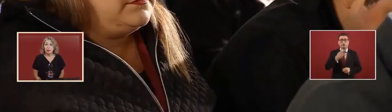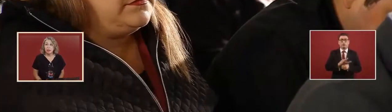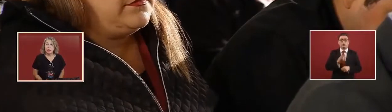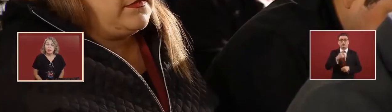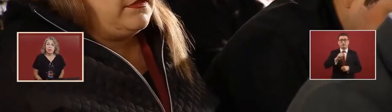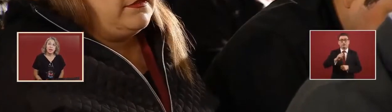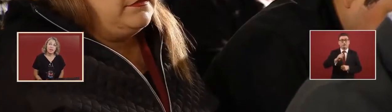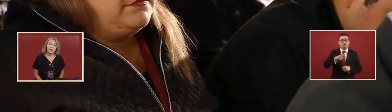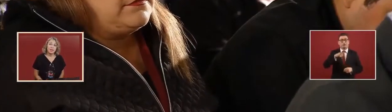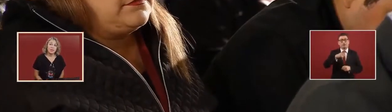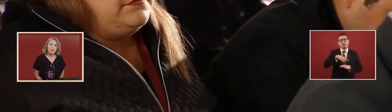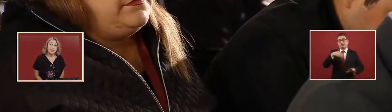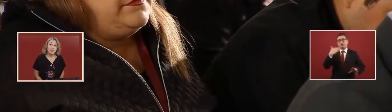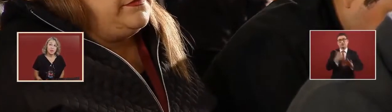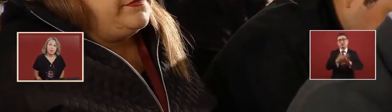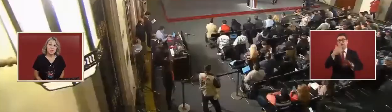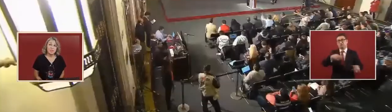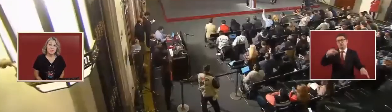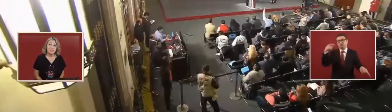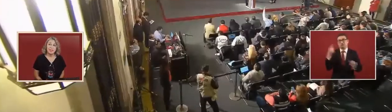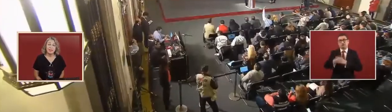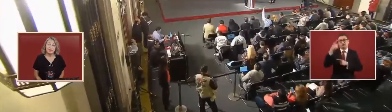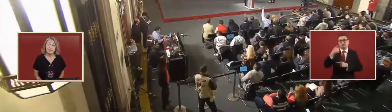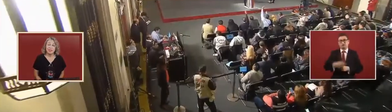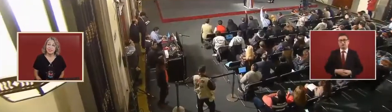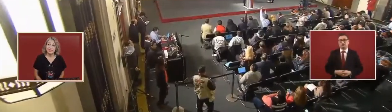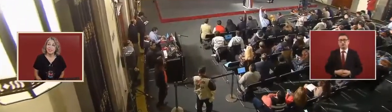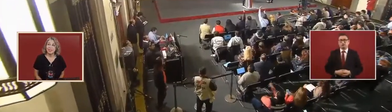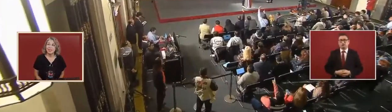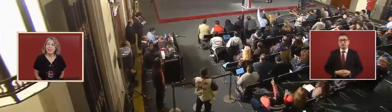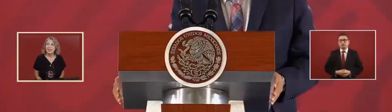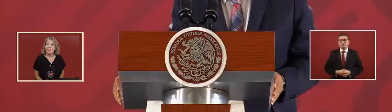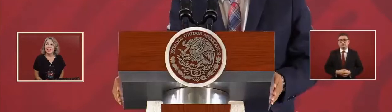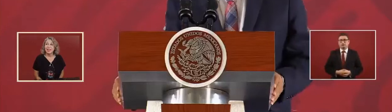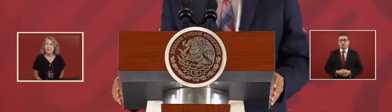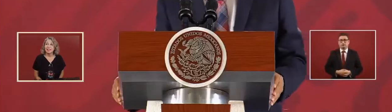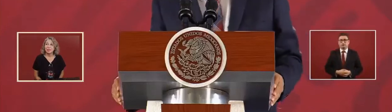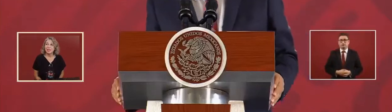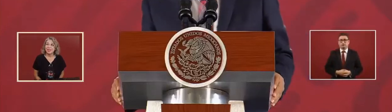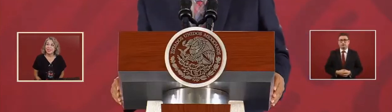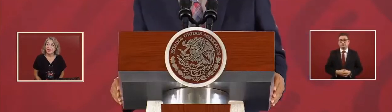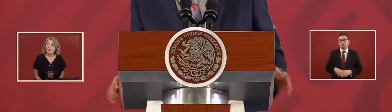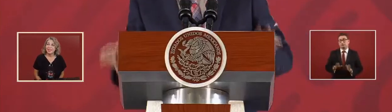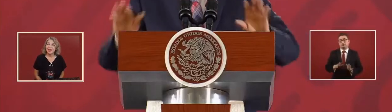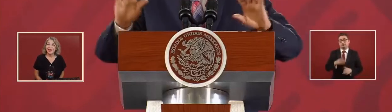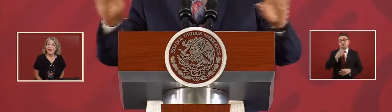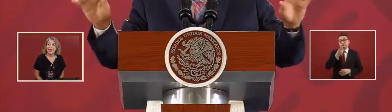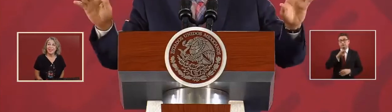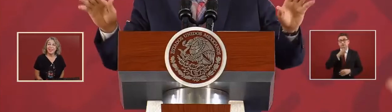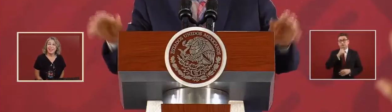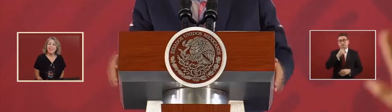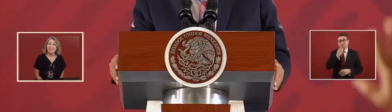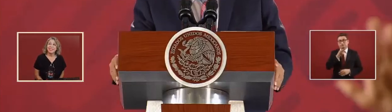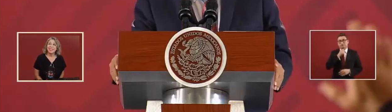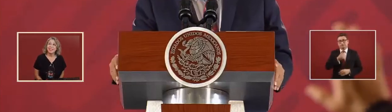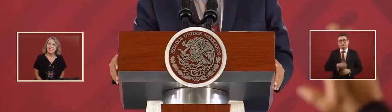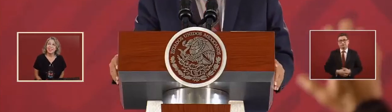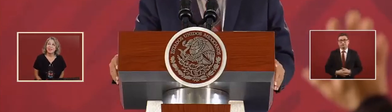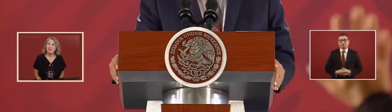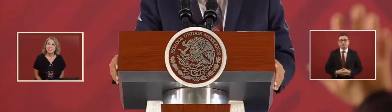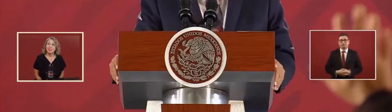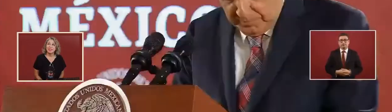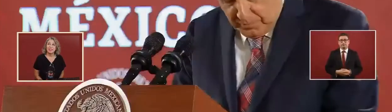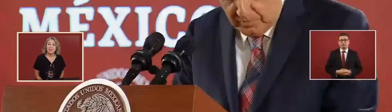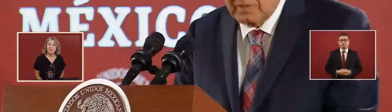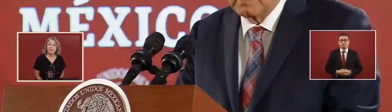President Fox is saying that they want to destroy the fourth transformation,